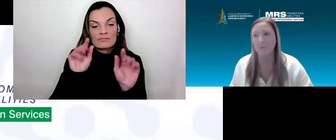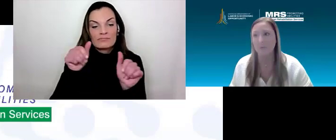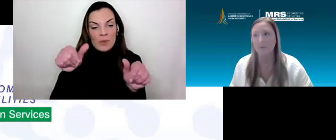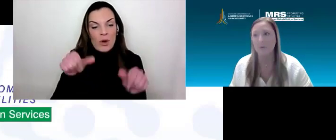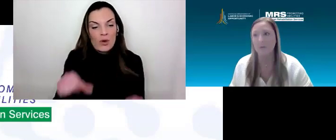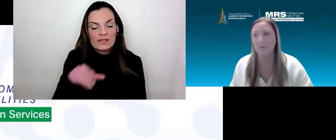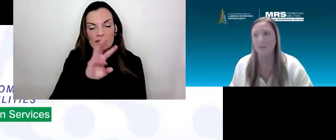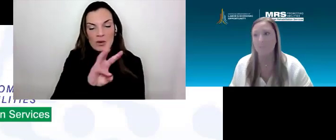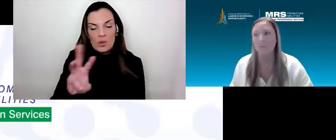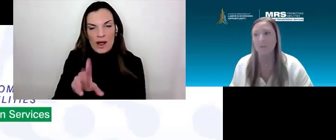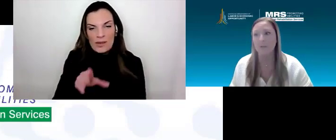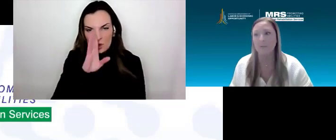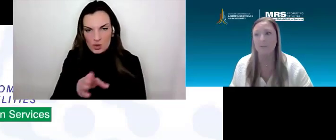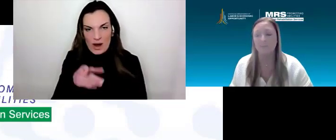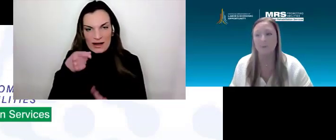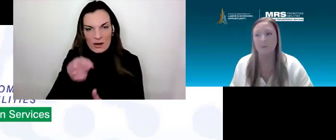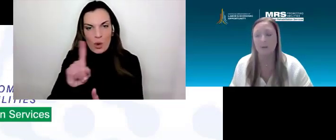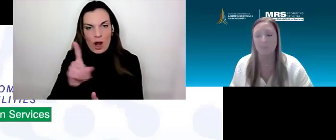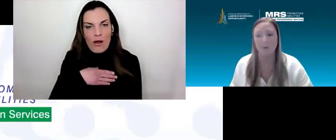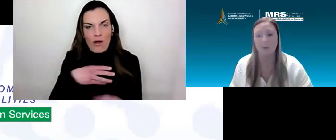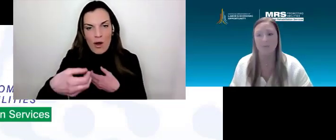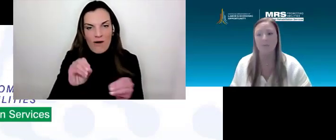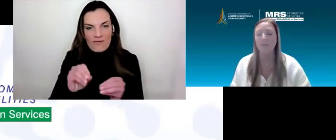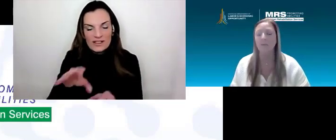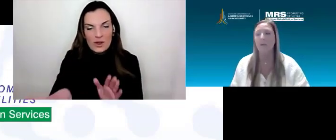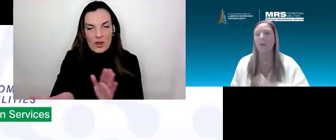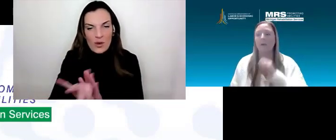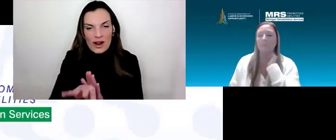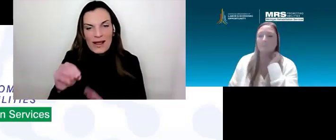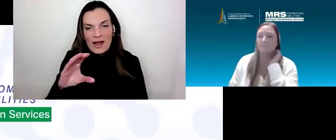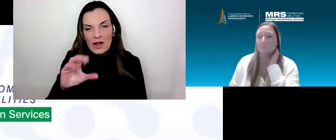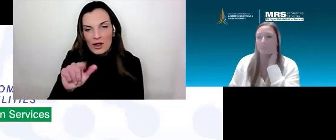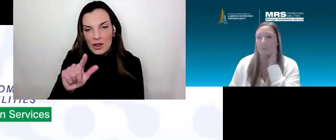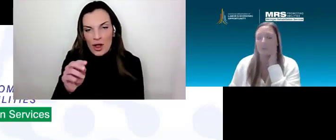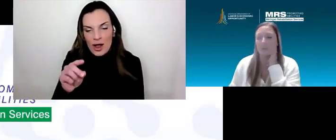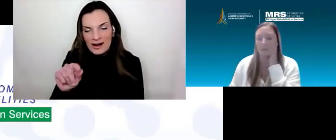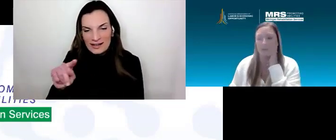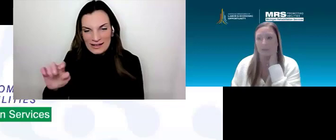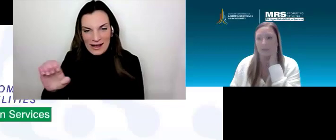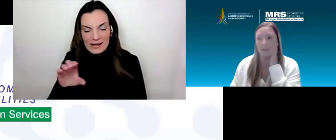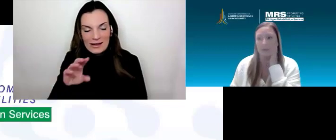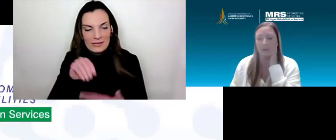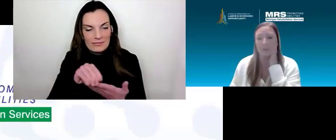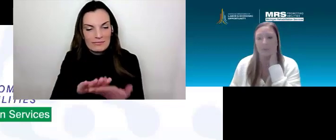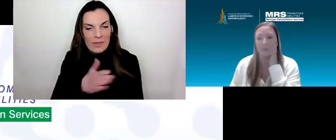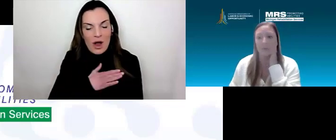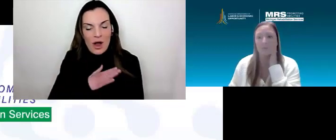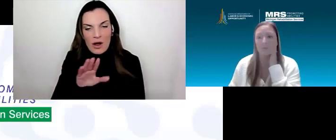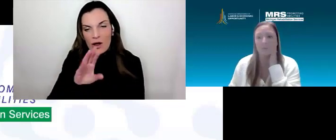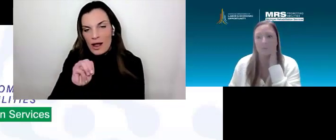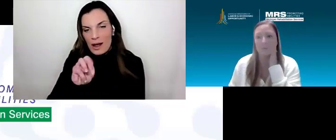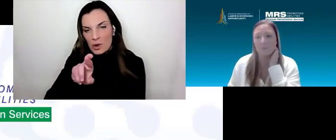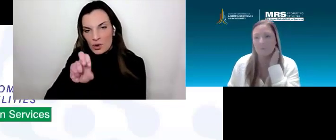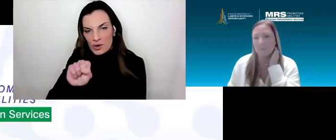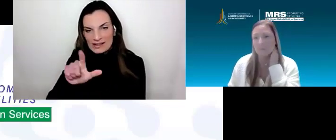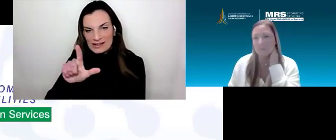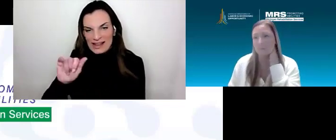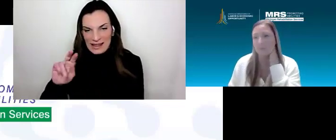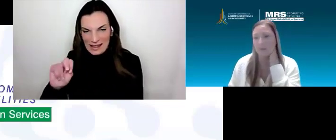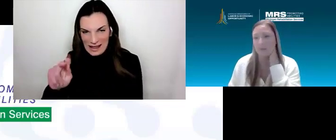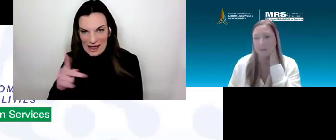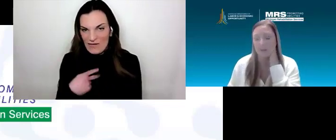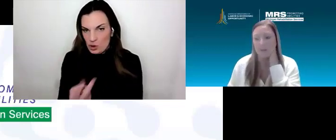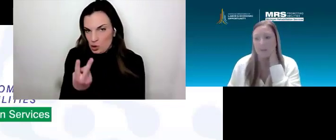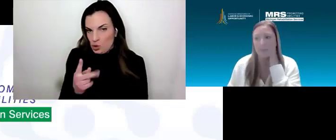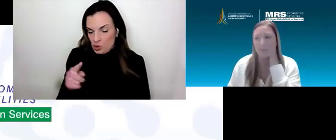office locator and, um, Claudette did put our MRS, um, link in there also. So there's two different links